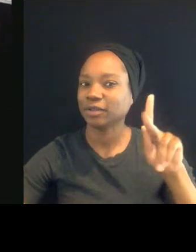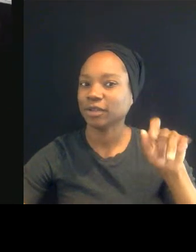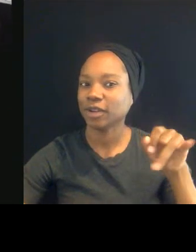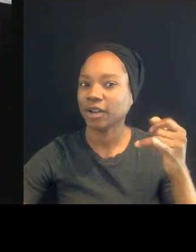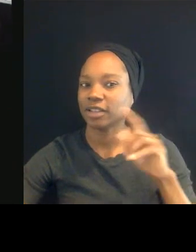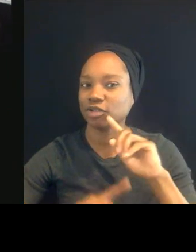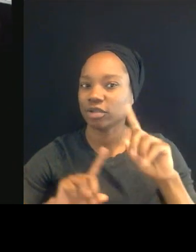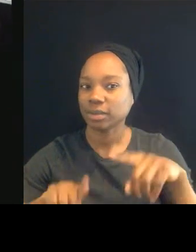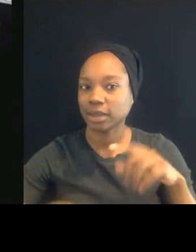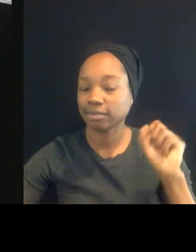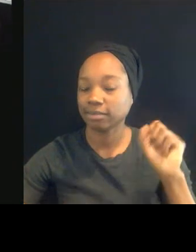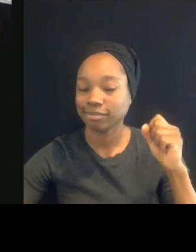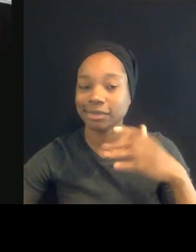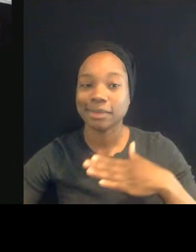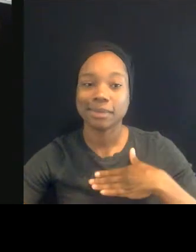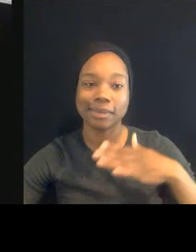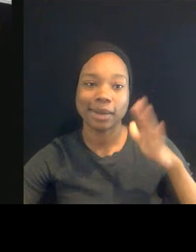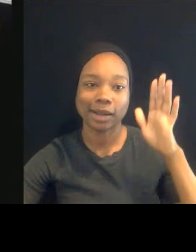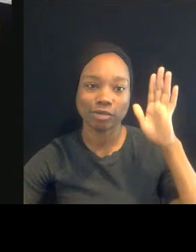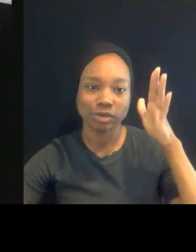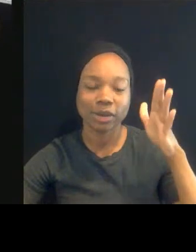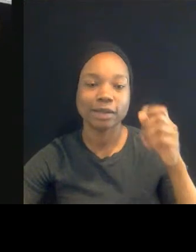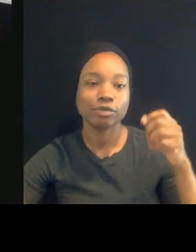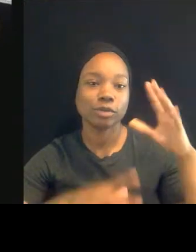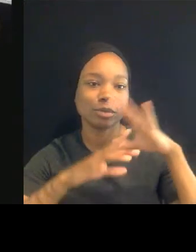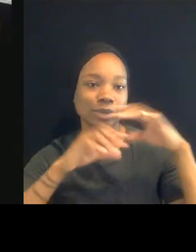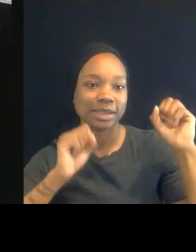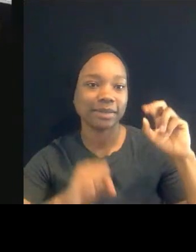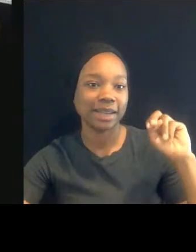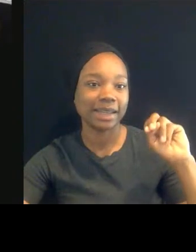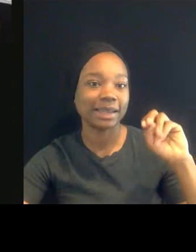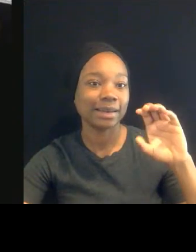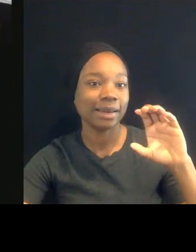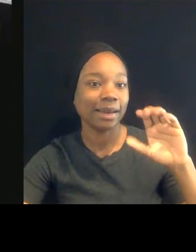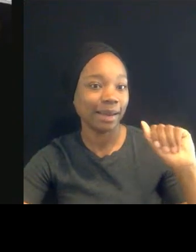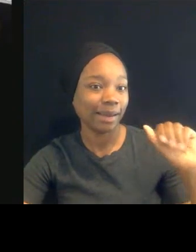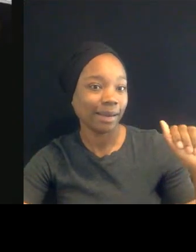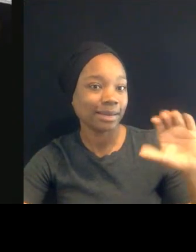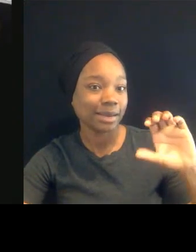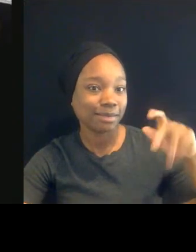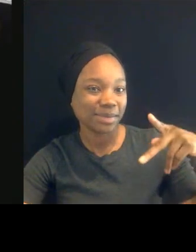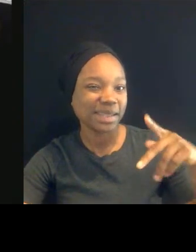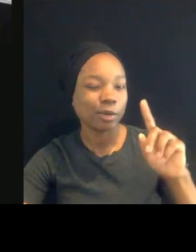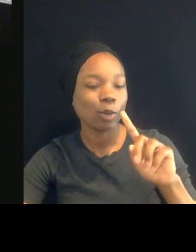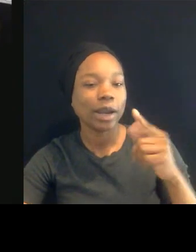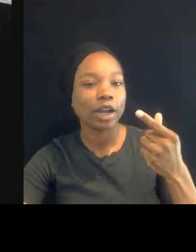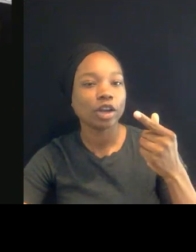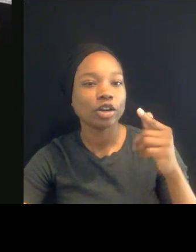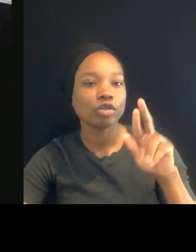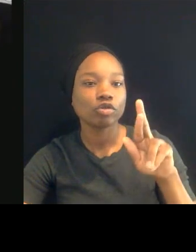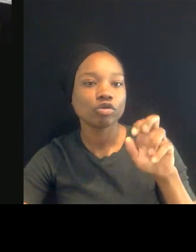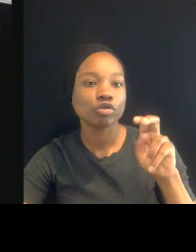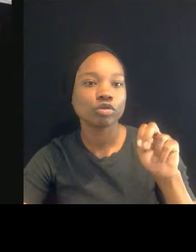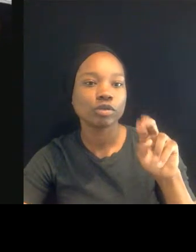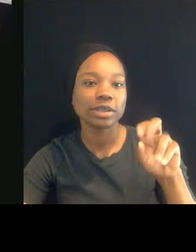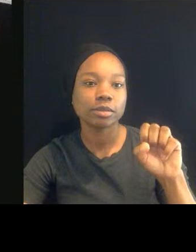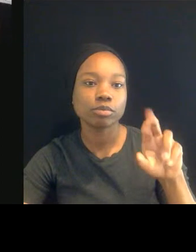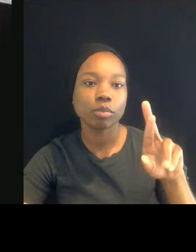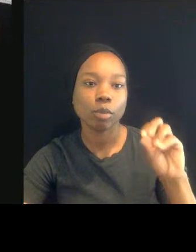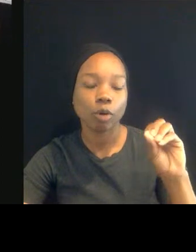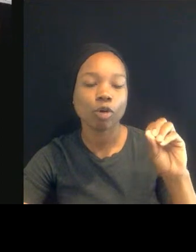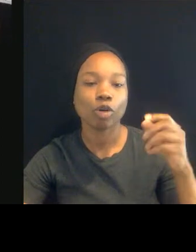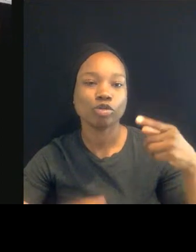Greensboro during the sit-ins. My father was a professor at Morehouse College during